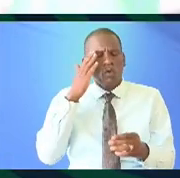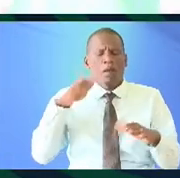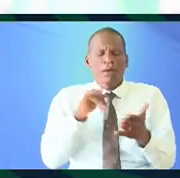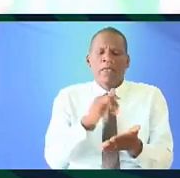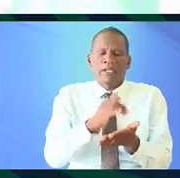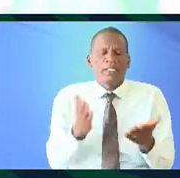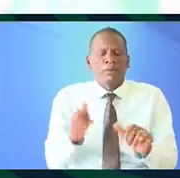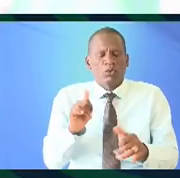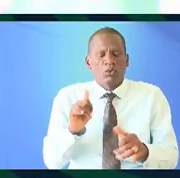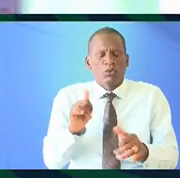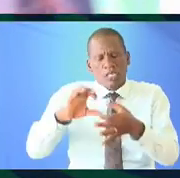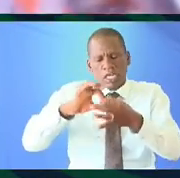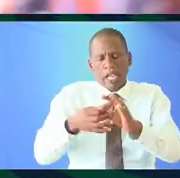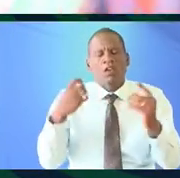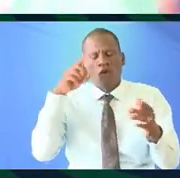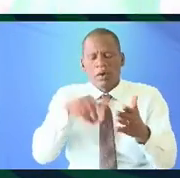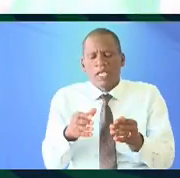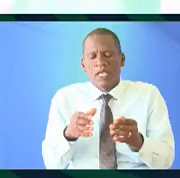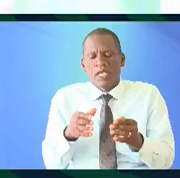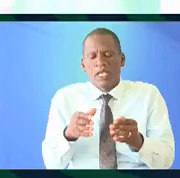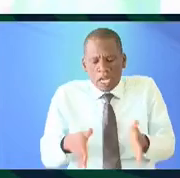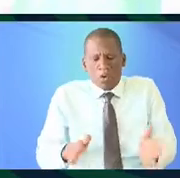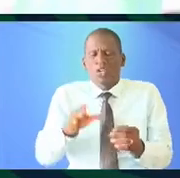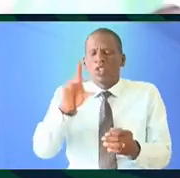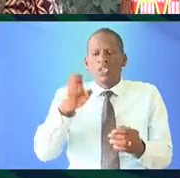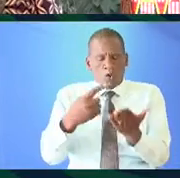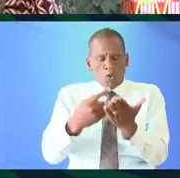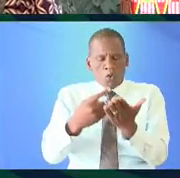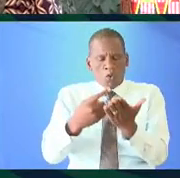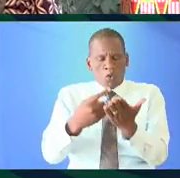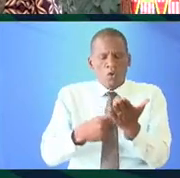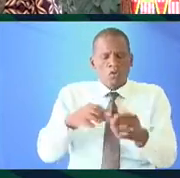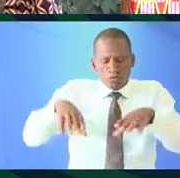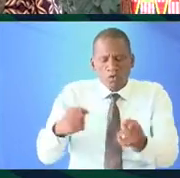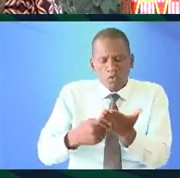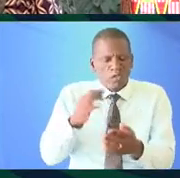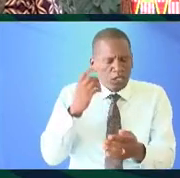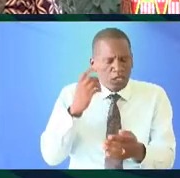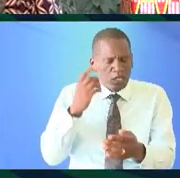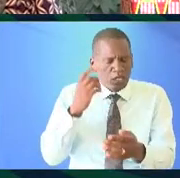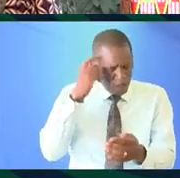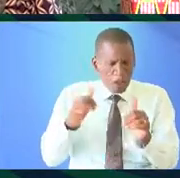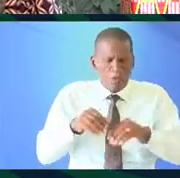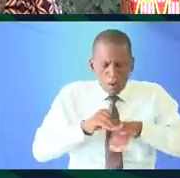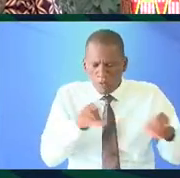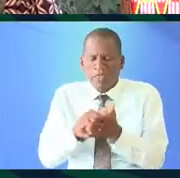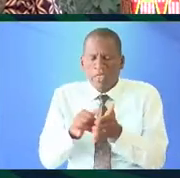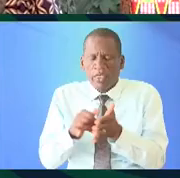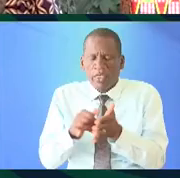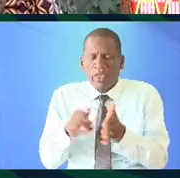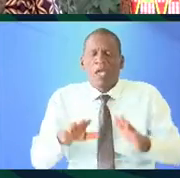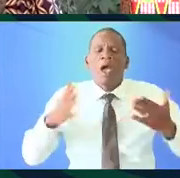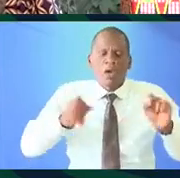that's something that we can sort of lean towards in a way to sort of decolonize ourselves and just look at that and see we're already heading that way we might